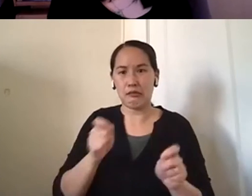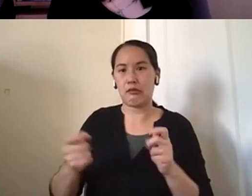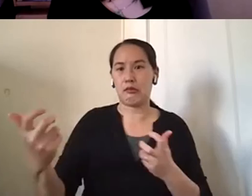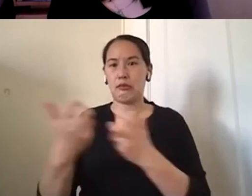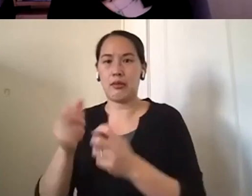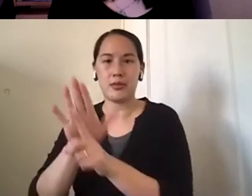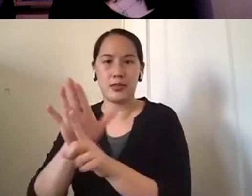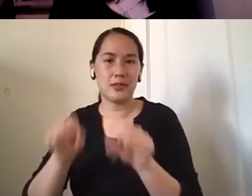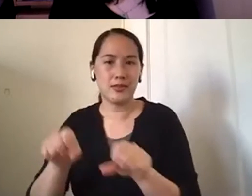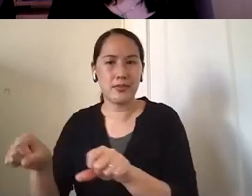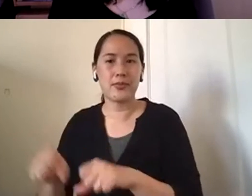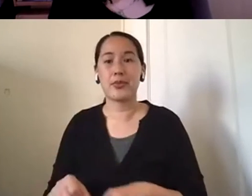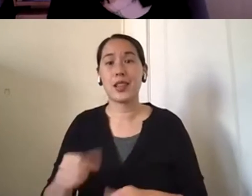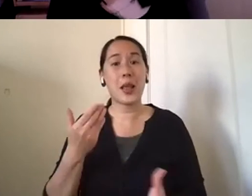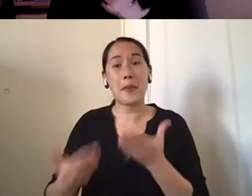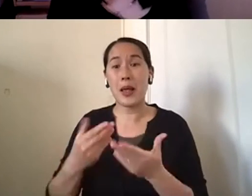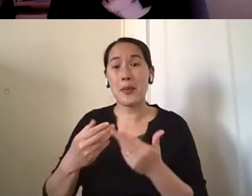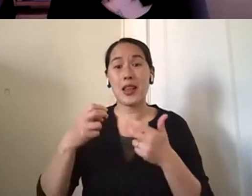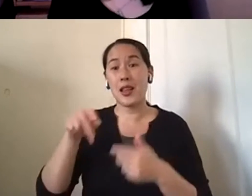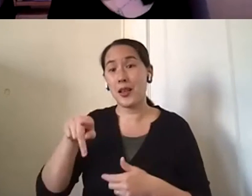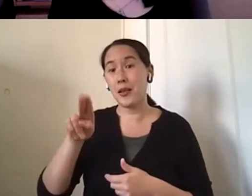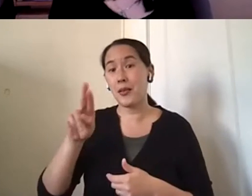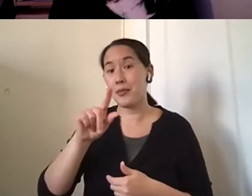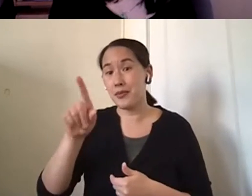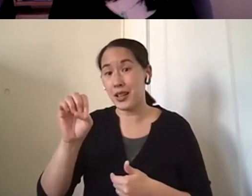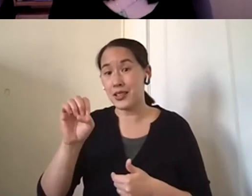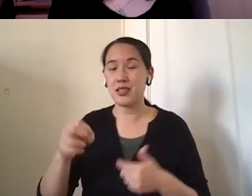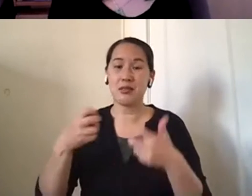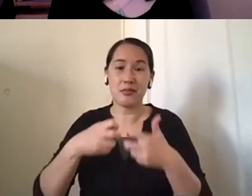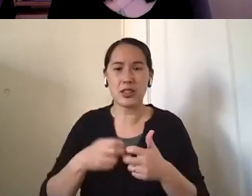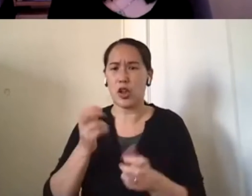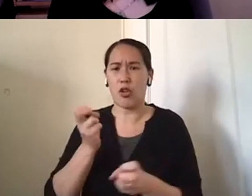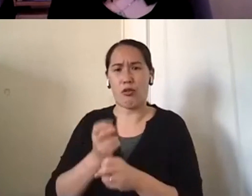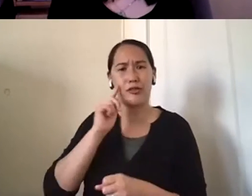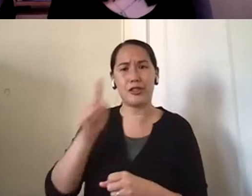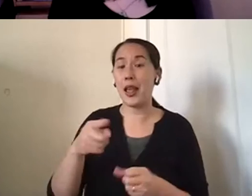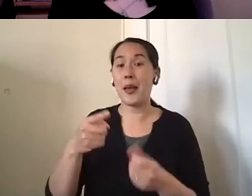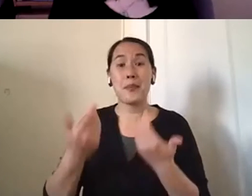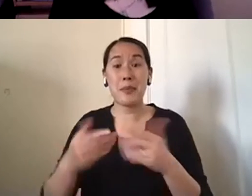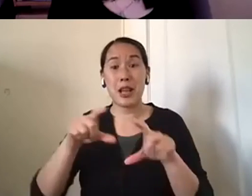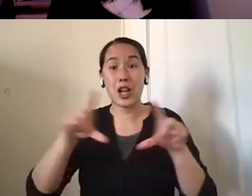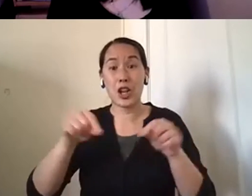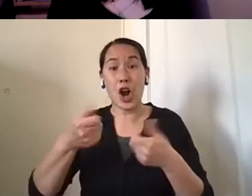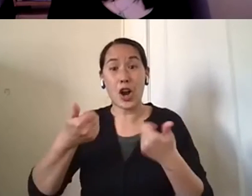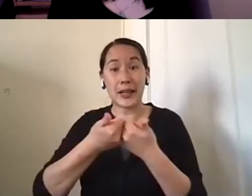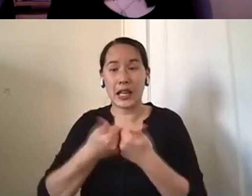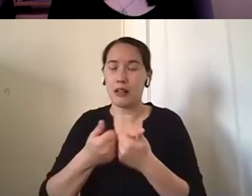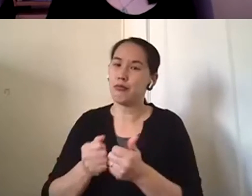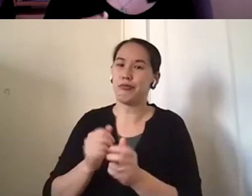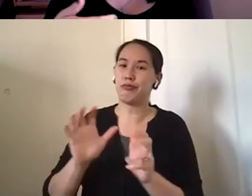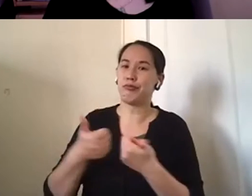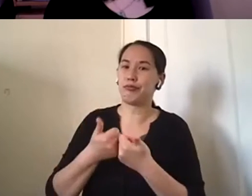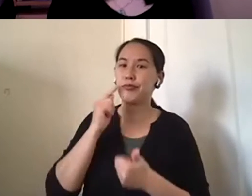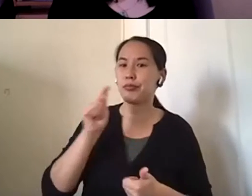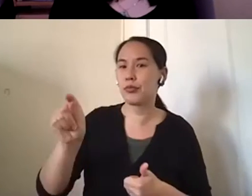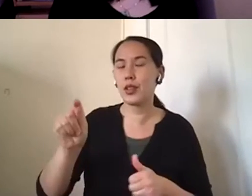doing puzzles might've been too difficult for him or playing a card game might've been too difficult, but the wife was able to educate the hired caregivers on what